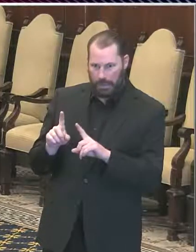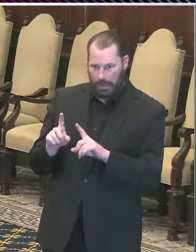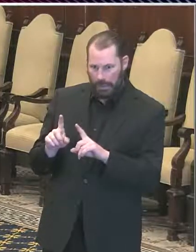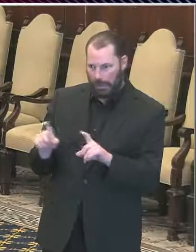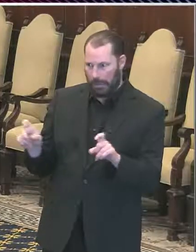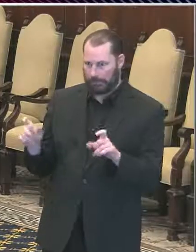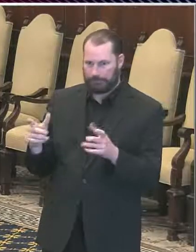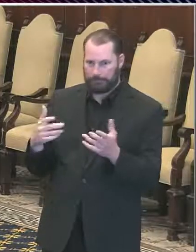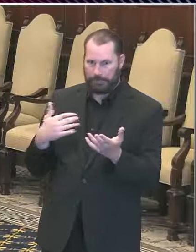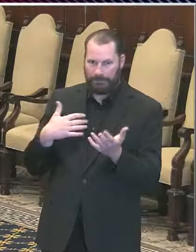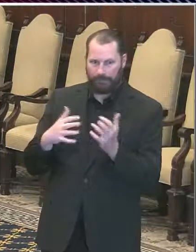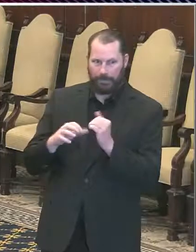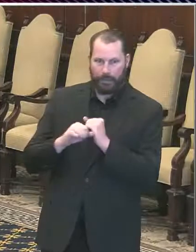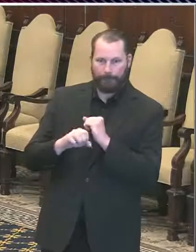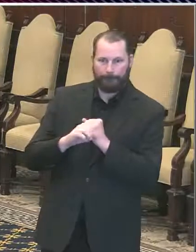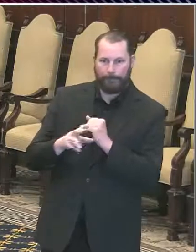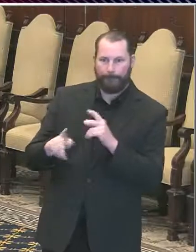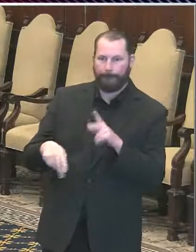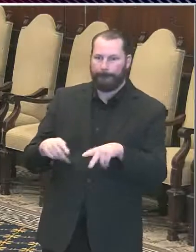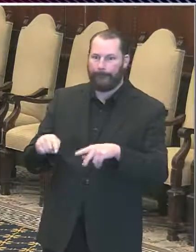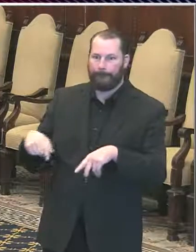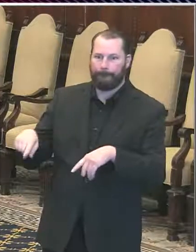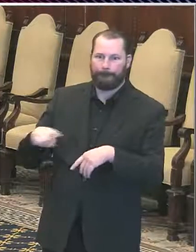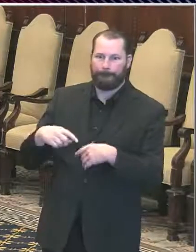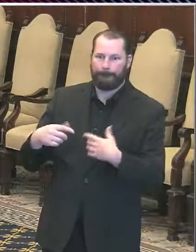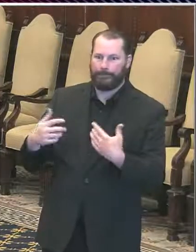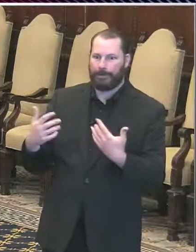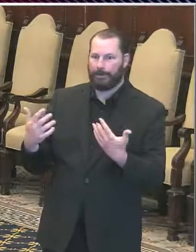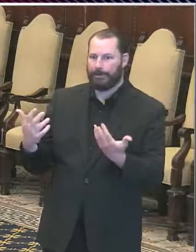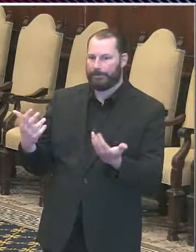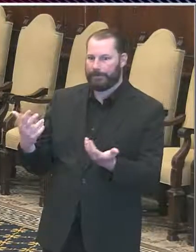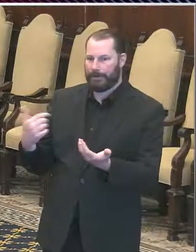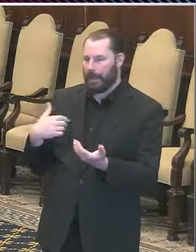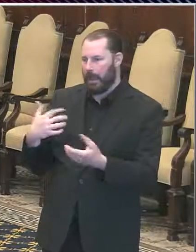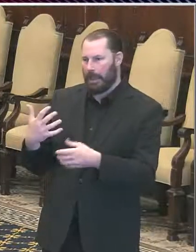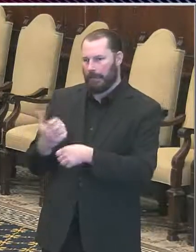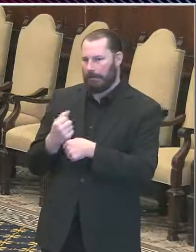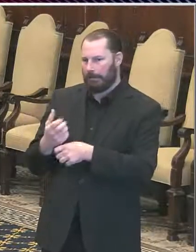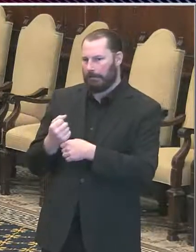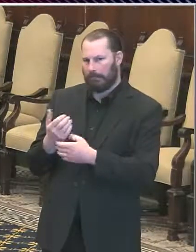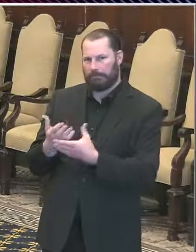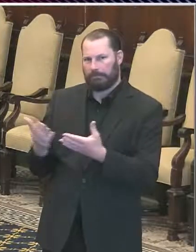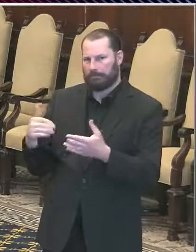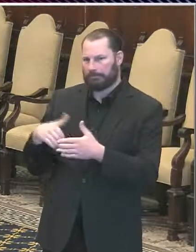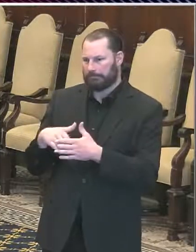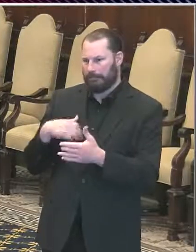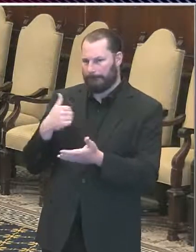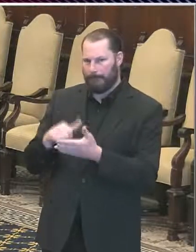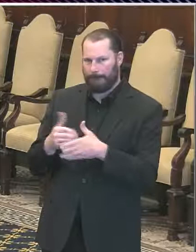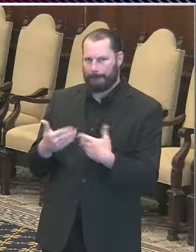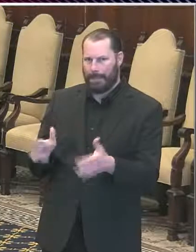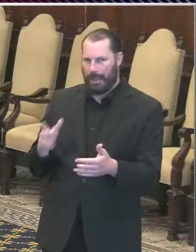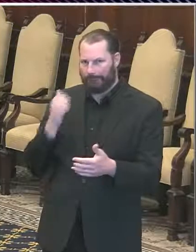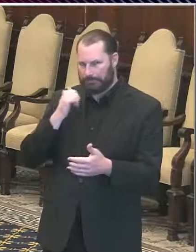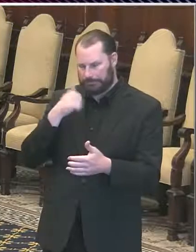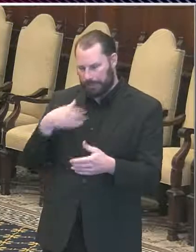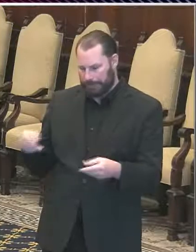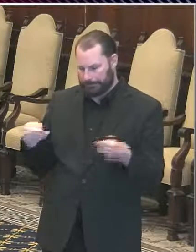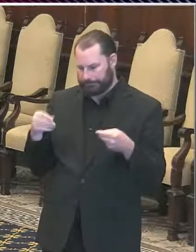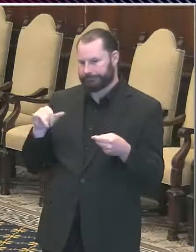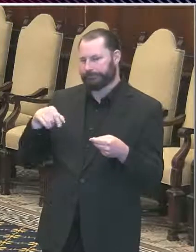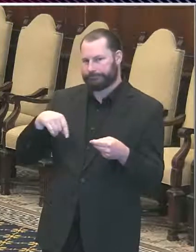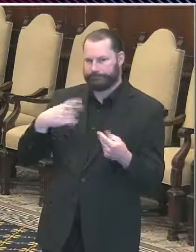get mail in my mailbox every day so people are doing relatively active campaigns they can't go door to door or go to public meetings